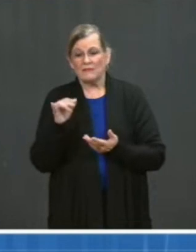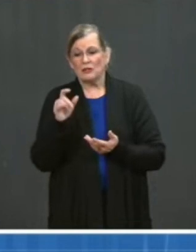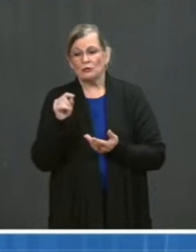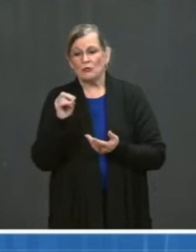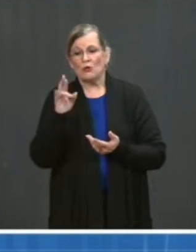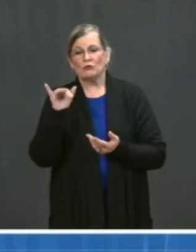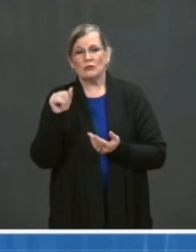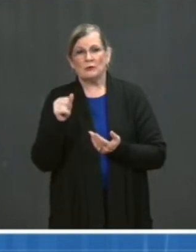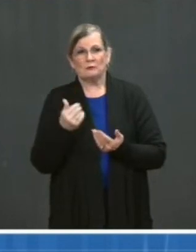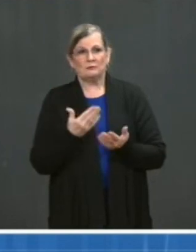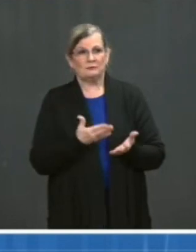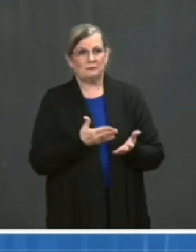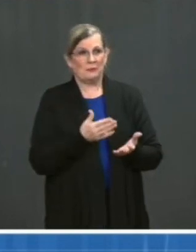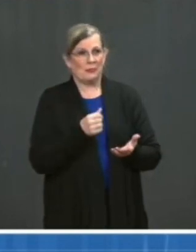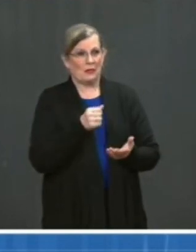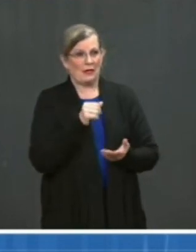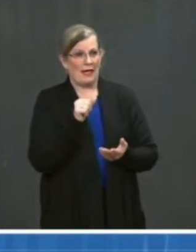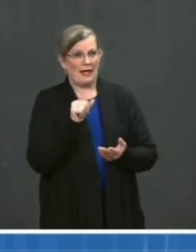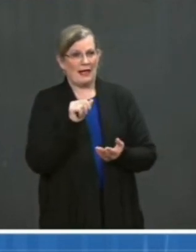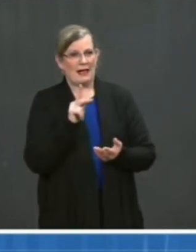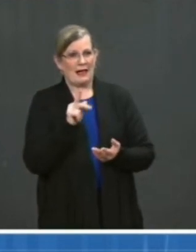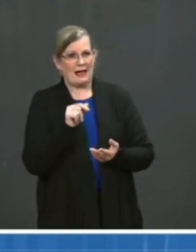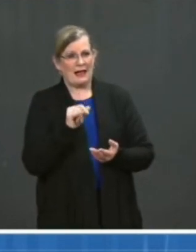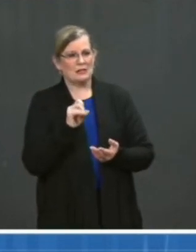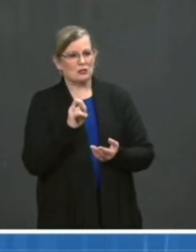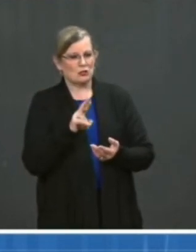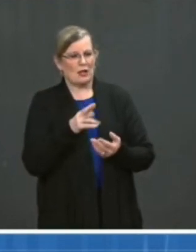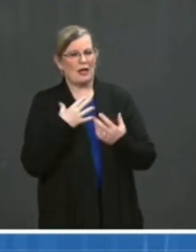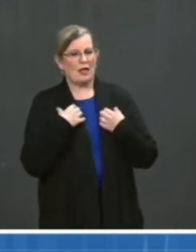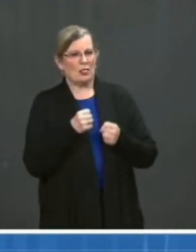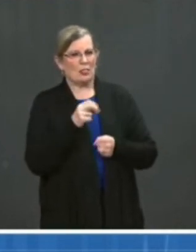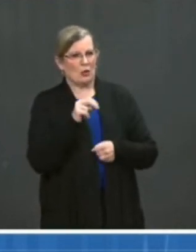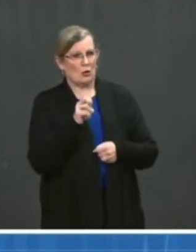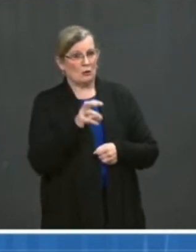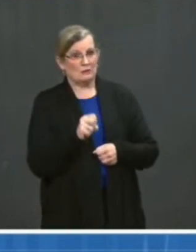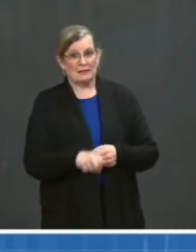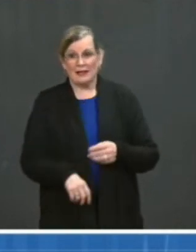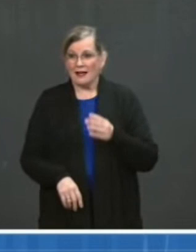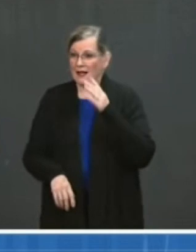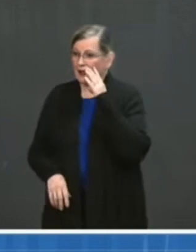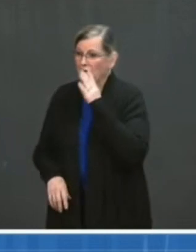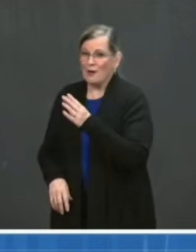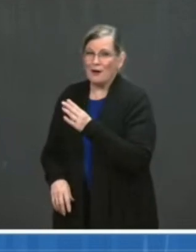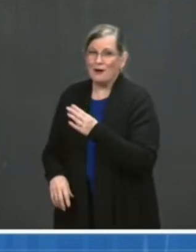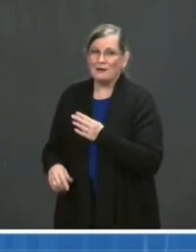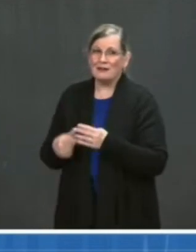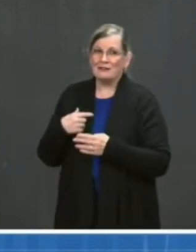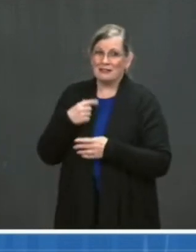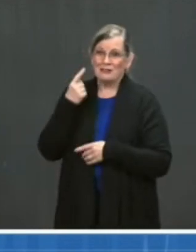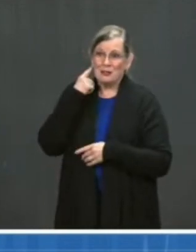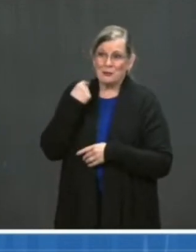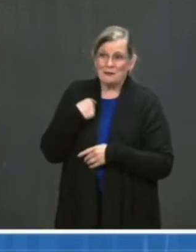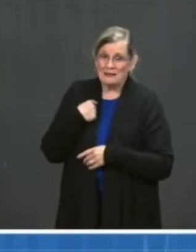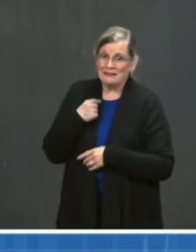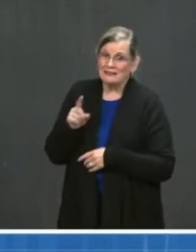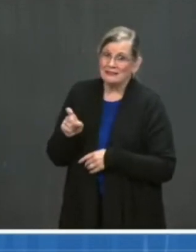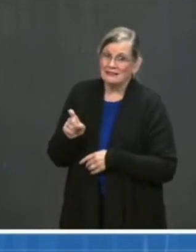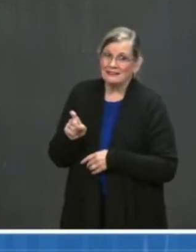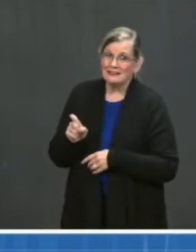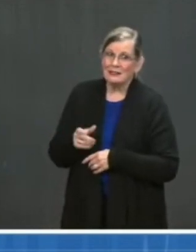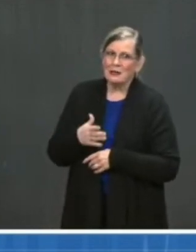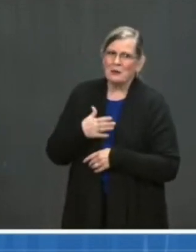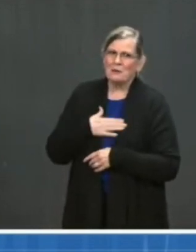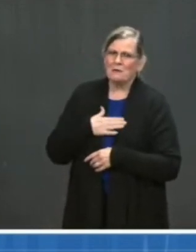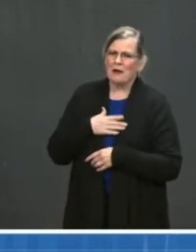Hey, can you hear me? Yes. Hi. Hi. Yeah. My question is, I'm wondering, I'm a